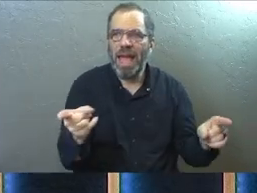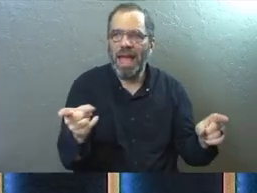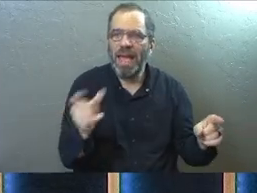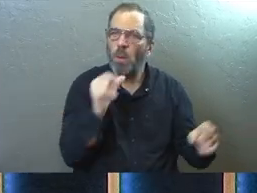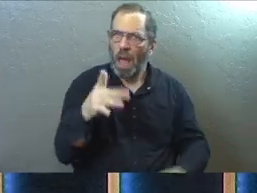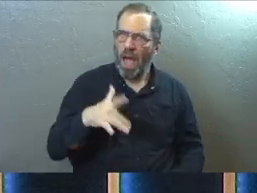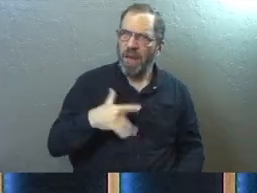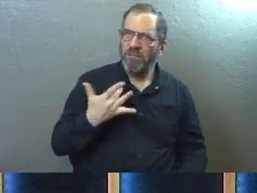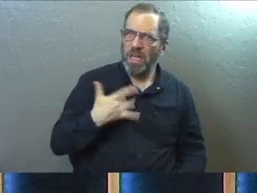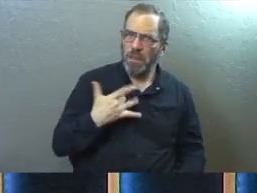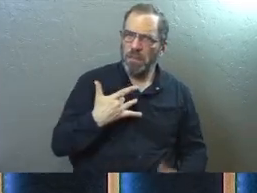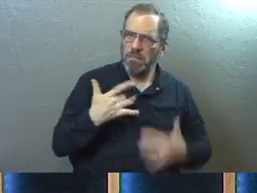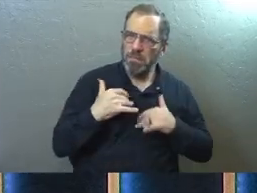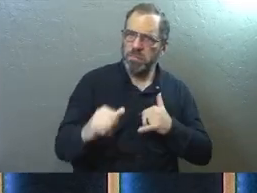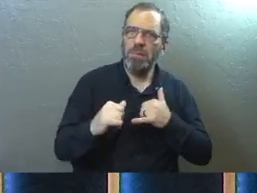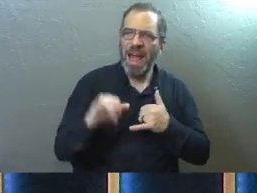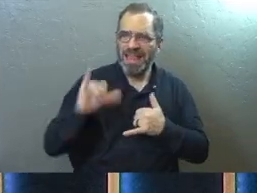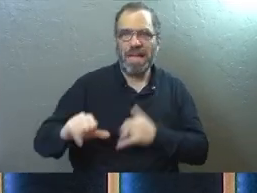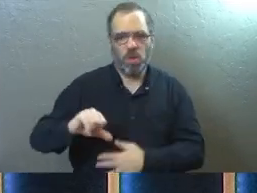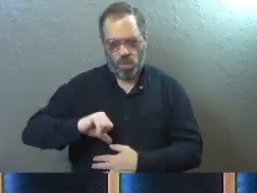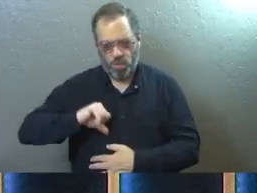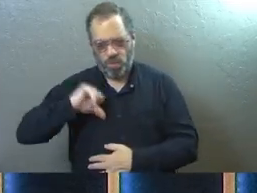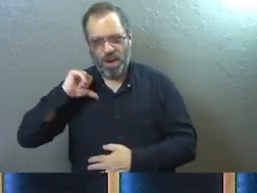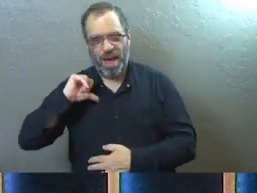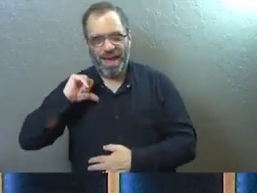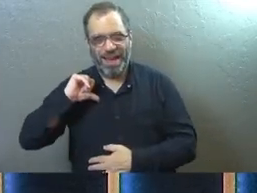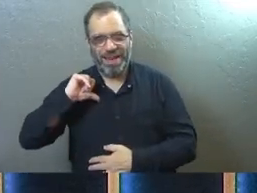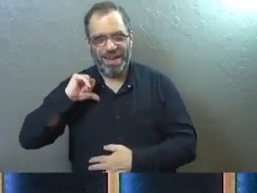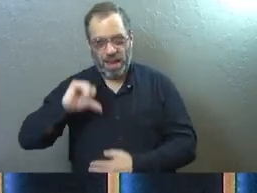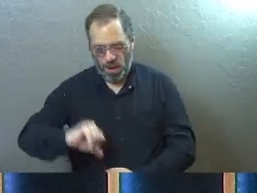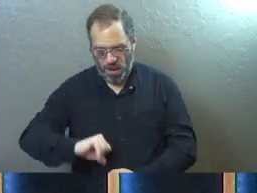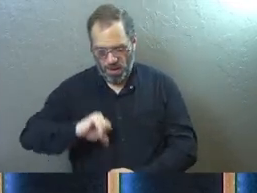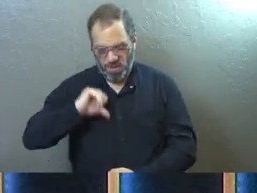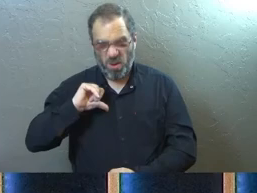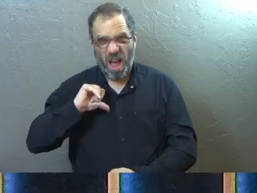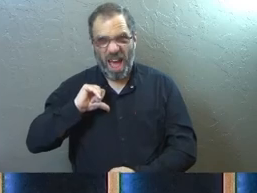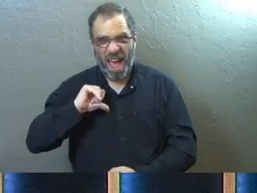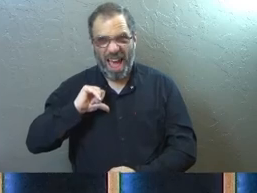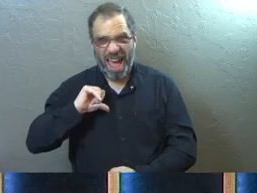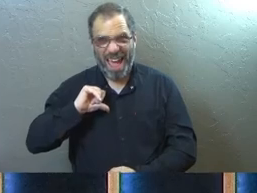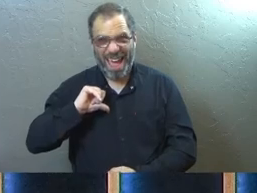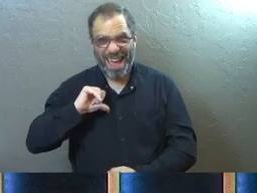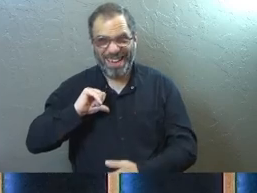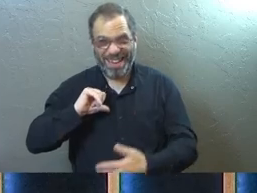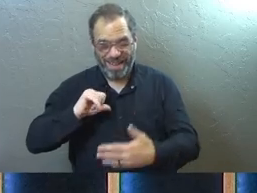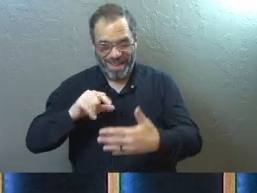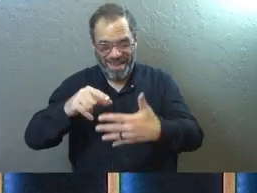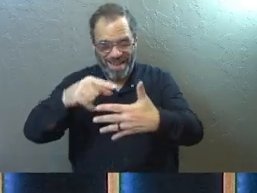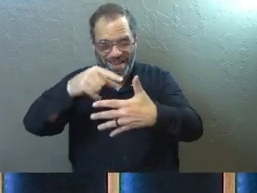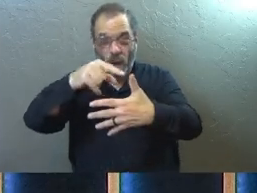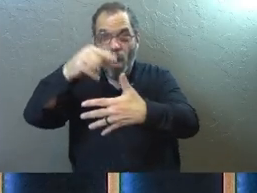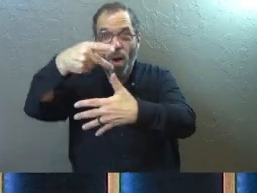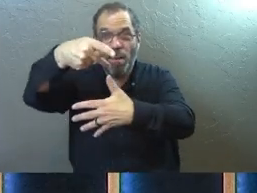sensitive enough to us. See, it's pride. Do you see how pride is underneath so many different things?